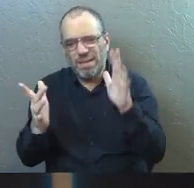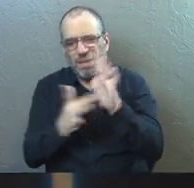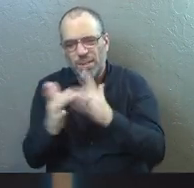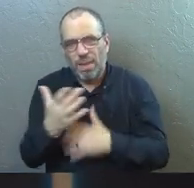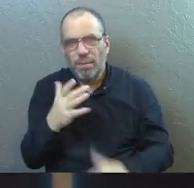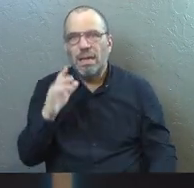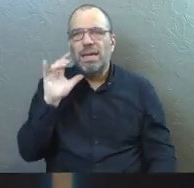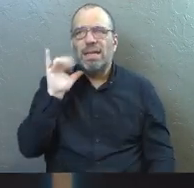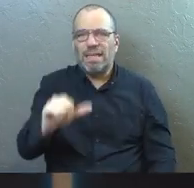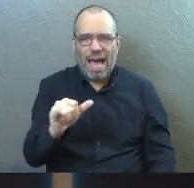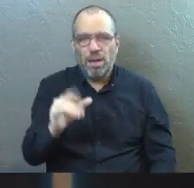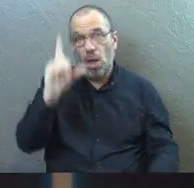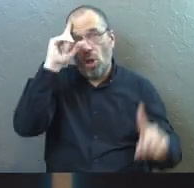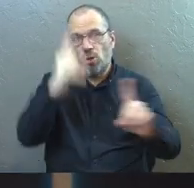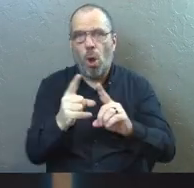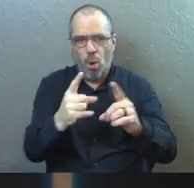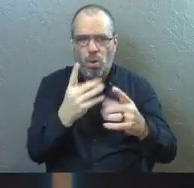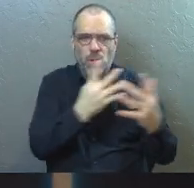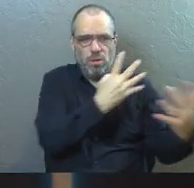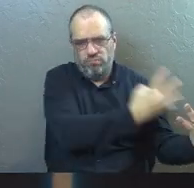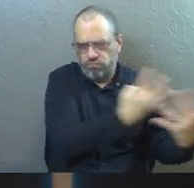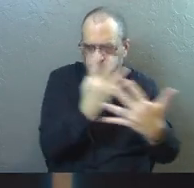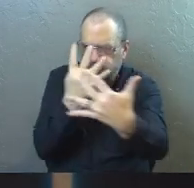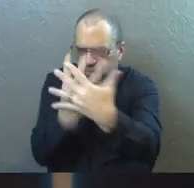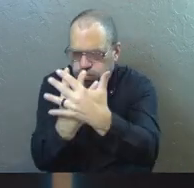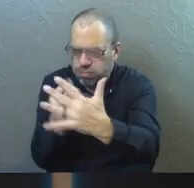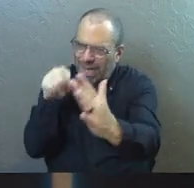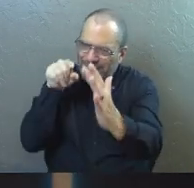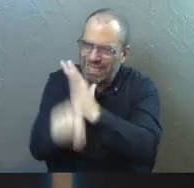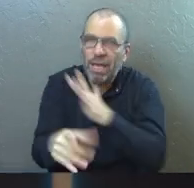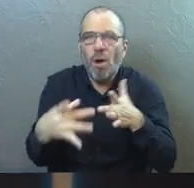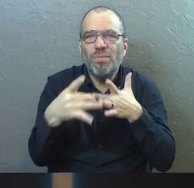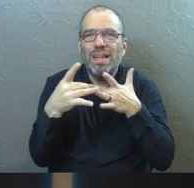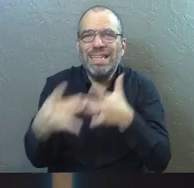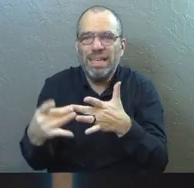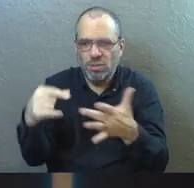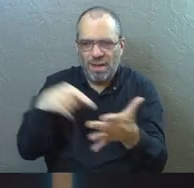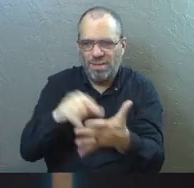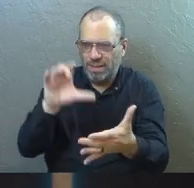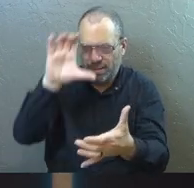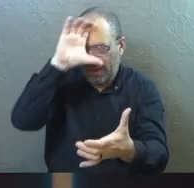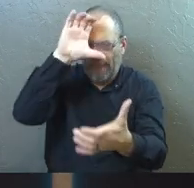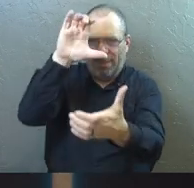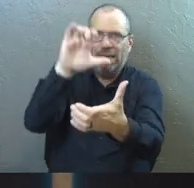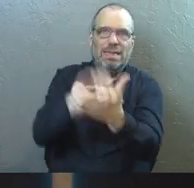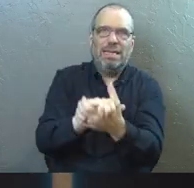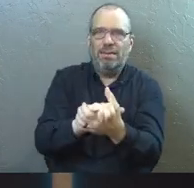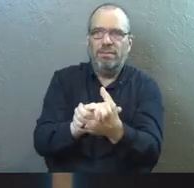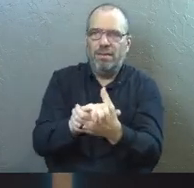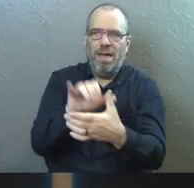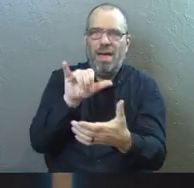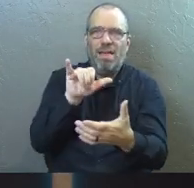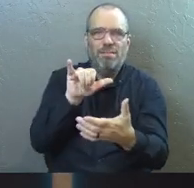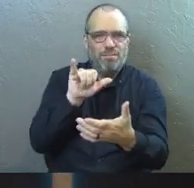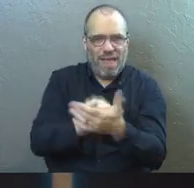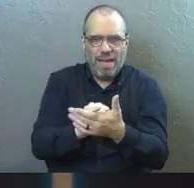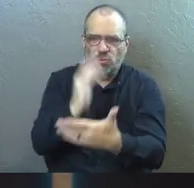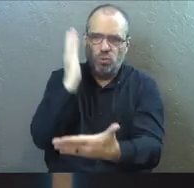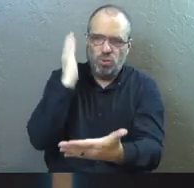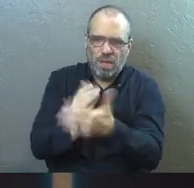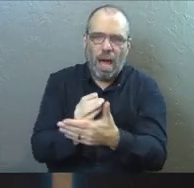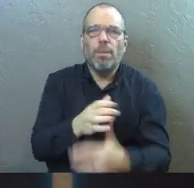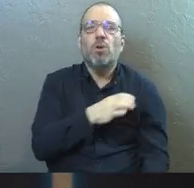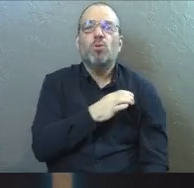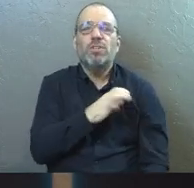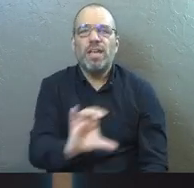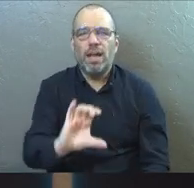where he says it was his goal to imprison, to even kill the leaders of this movement so as to stop